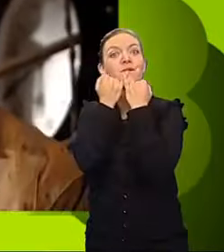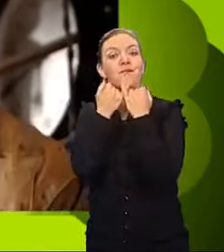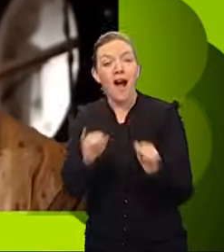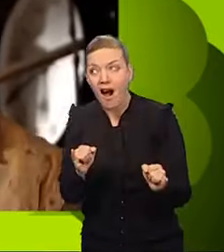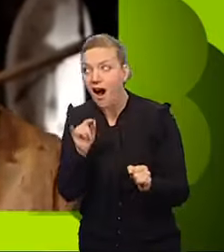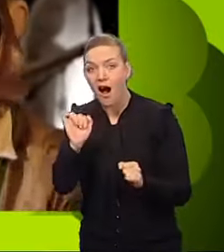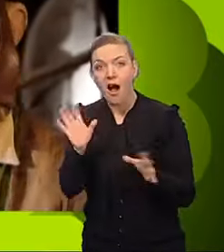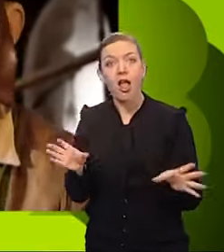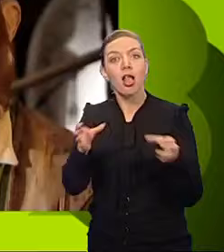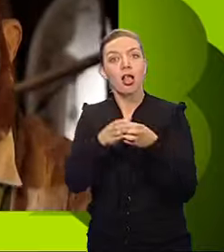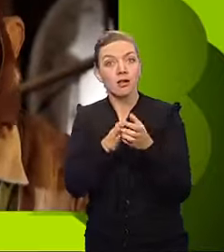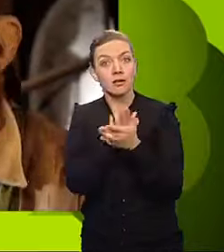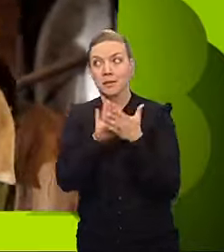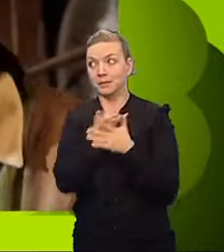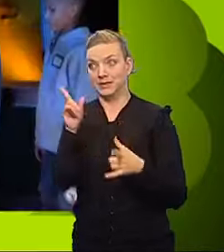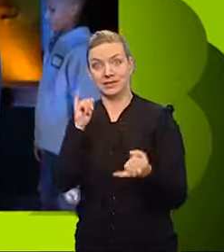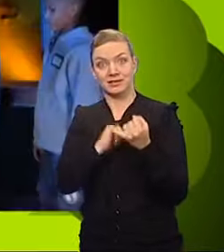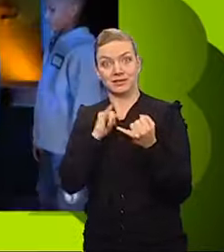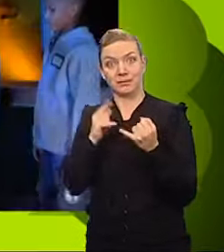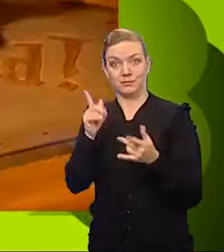the saboteur could have jumped to the next floor.